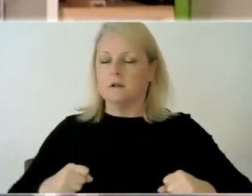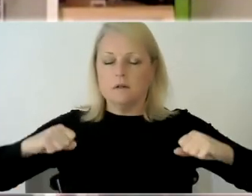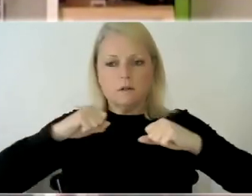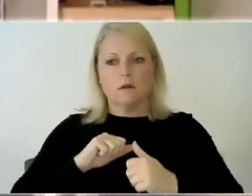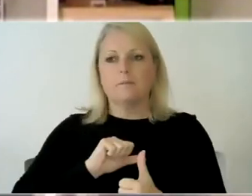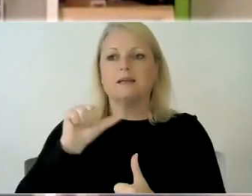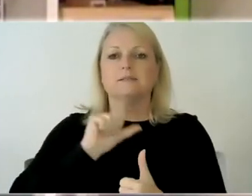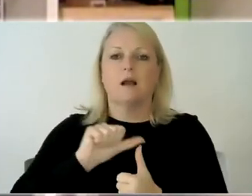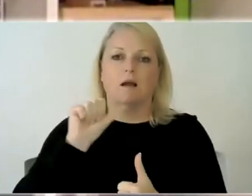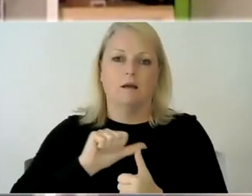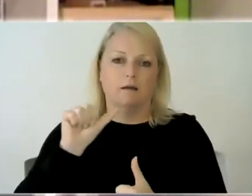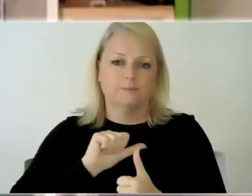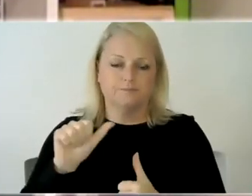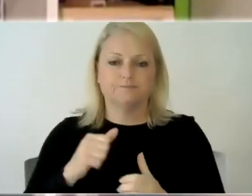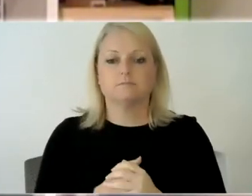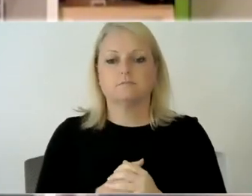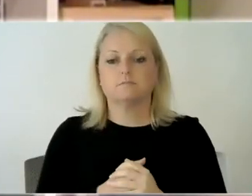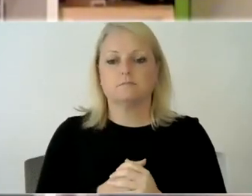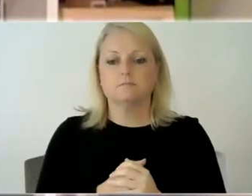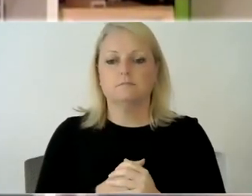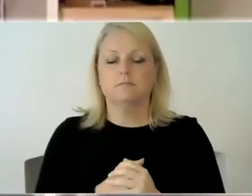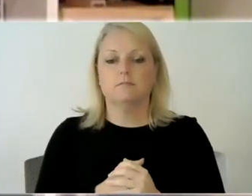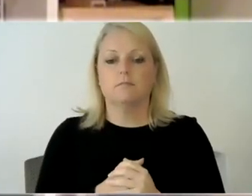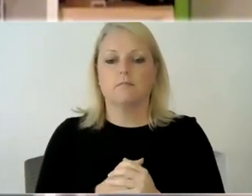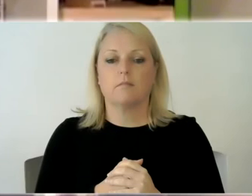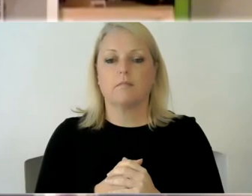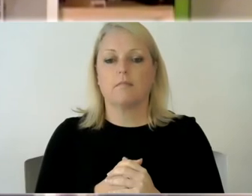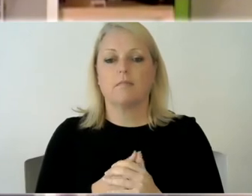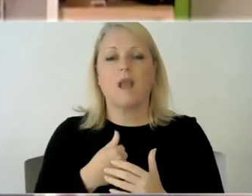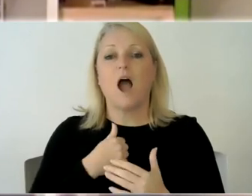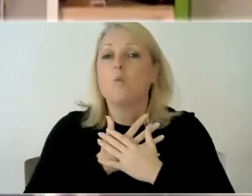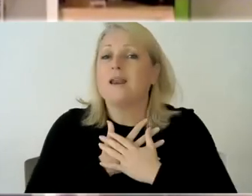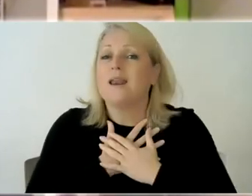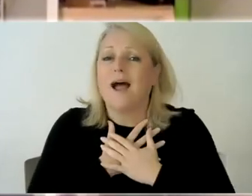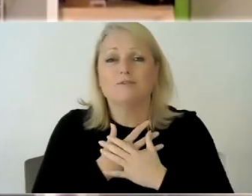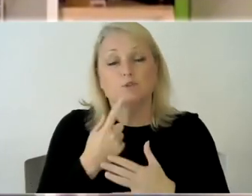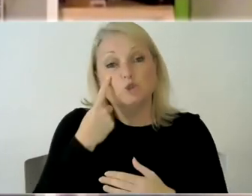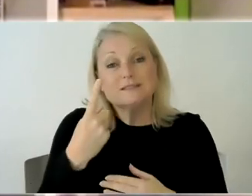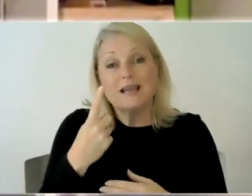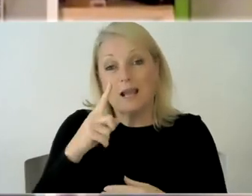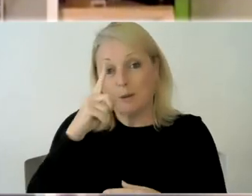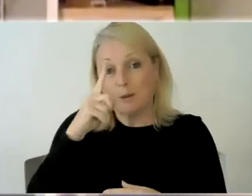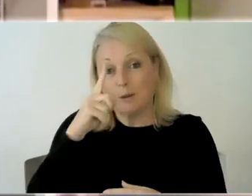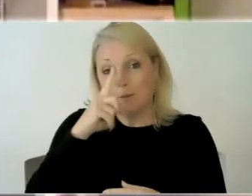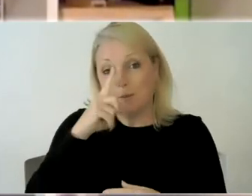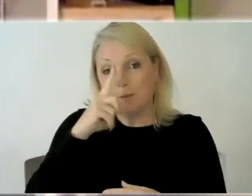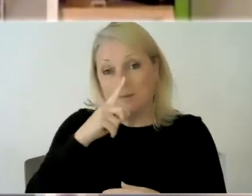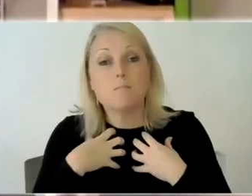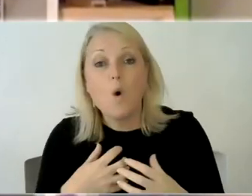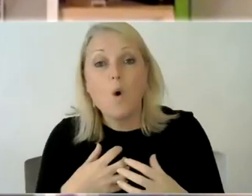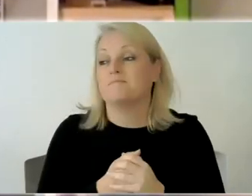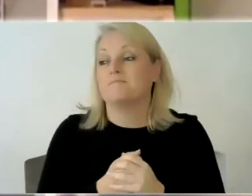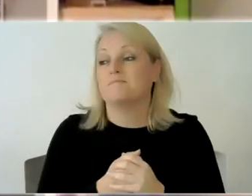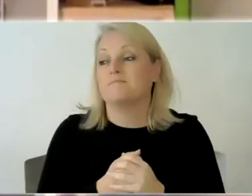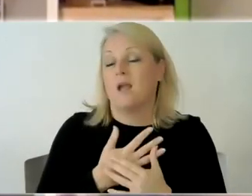and yeah i mean i'd love to see people more i'd love to see friends and family more i don't